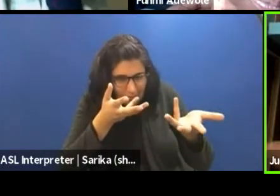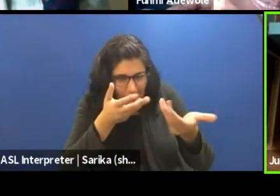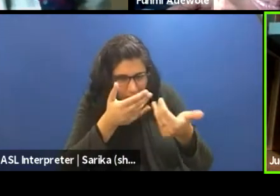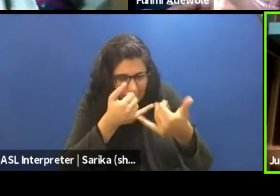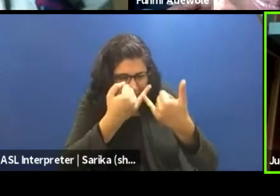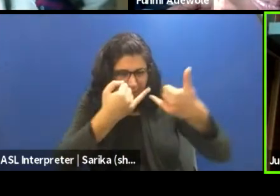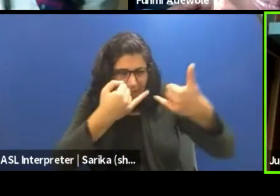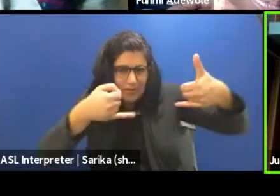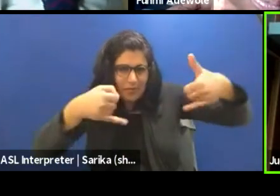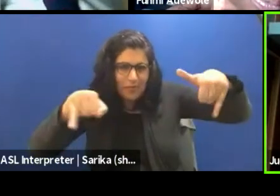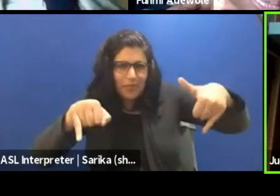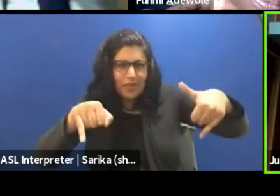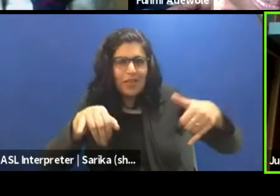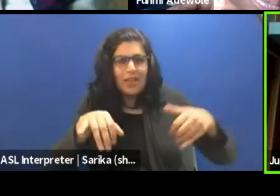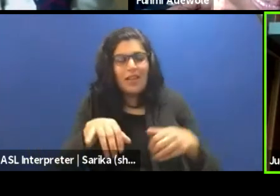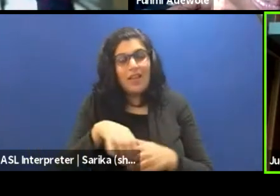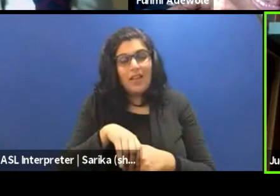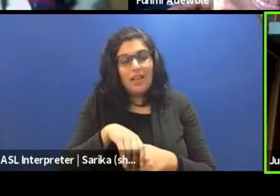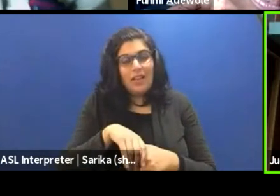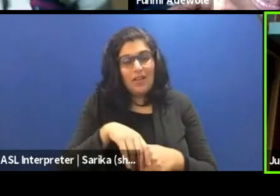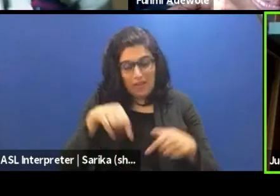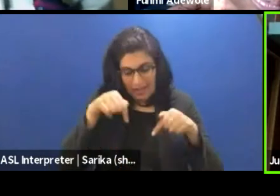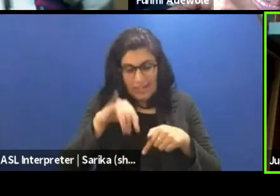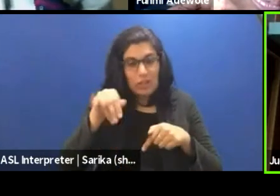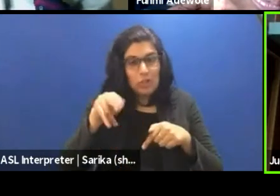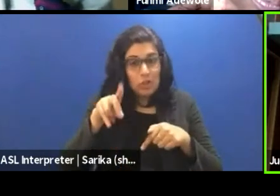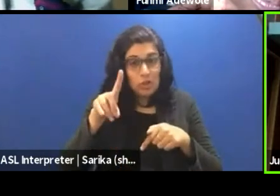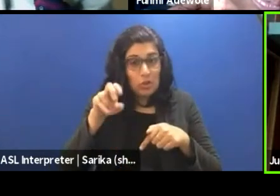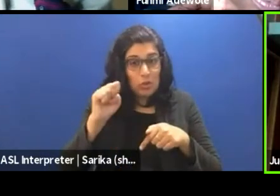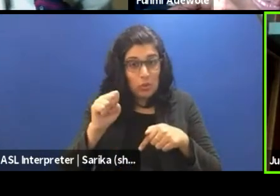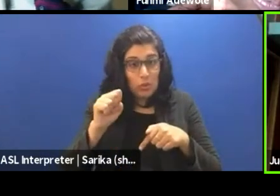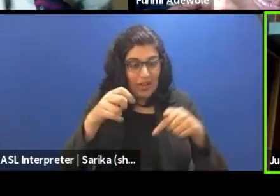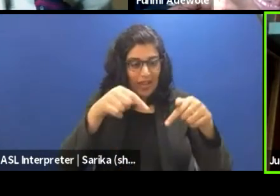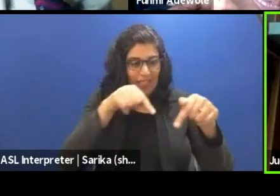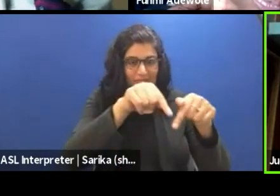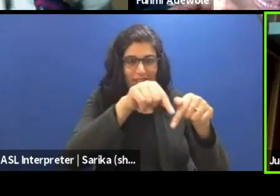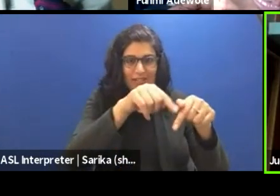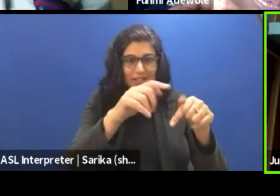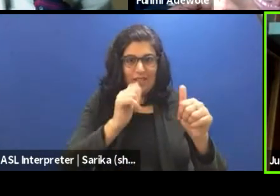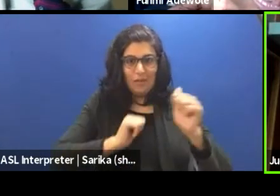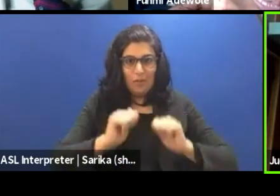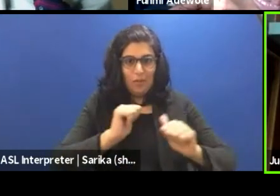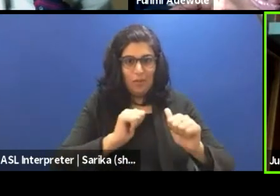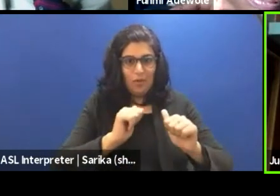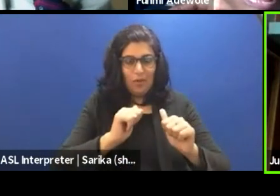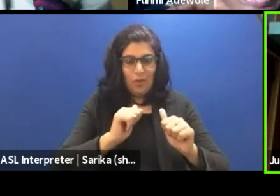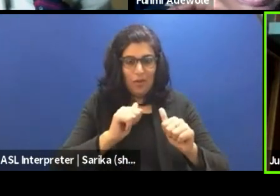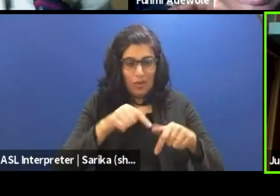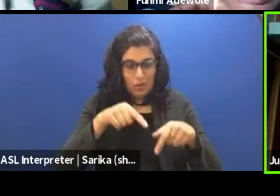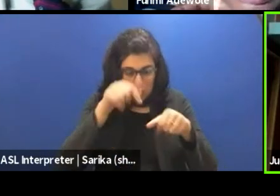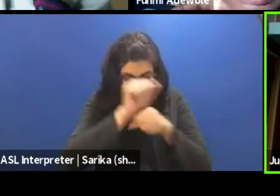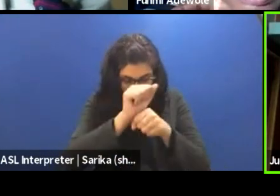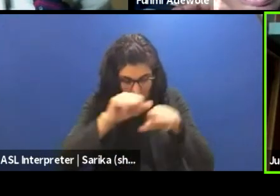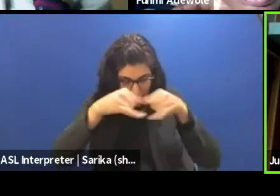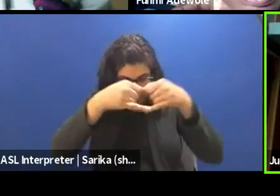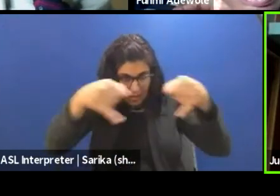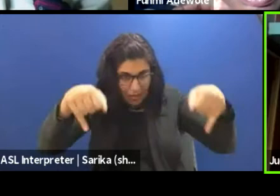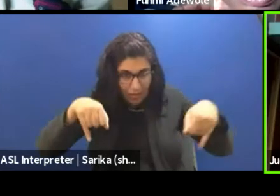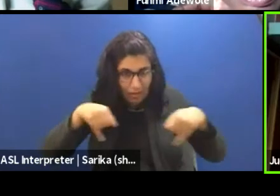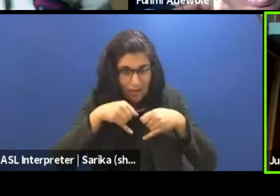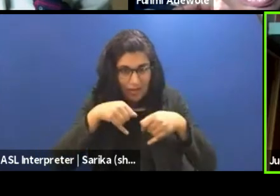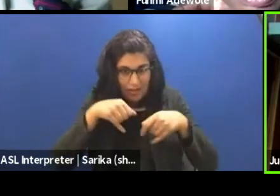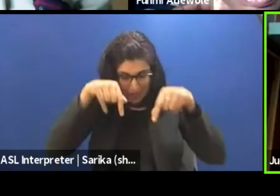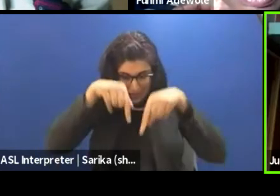lines and say, this is Jude. These are the borders within which you, you, you work. This is